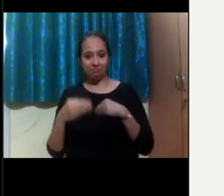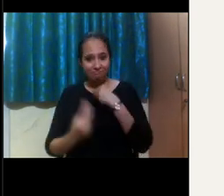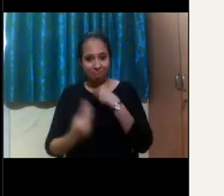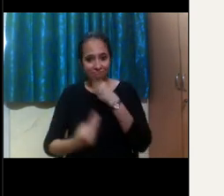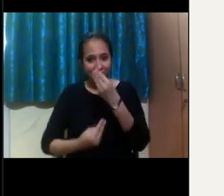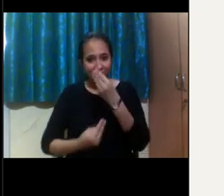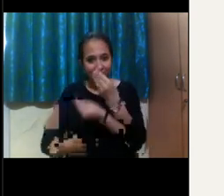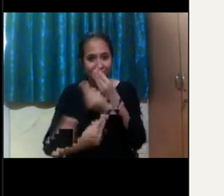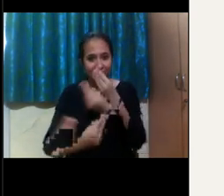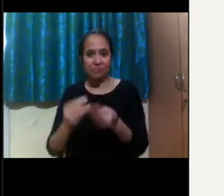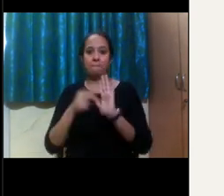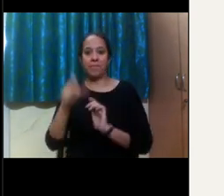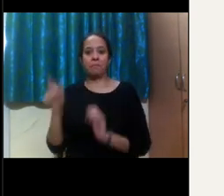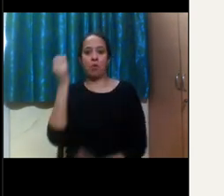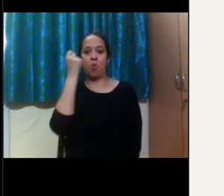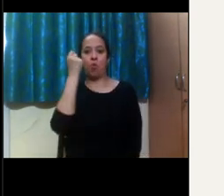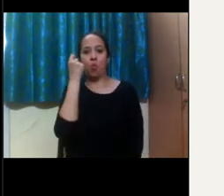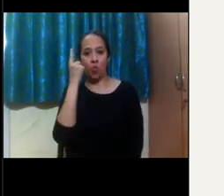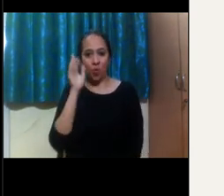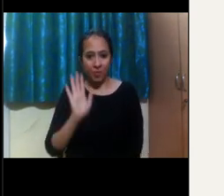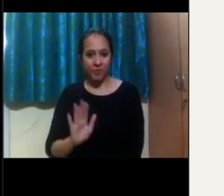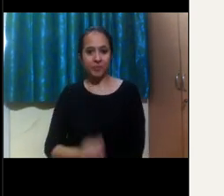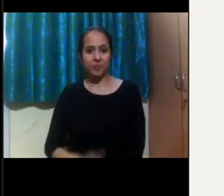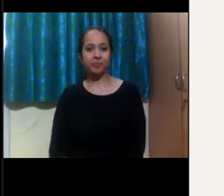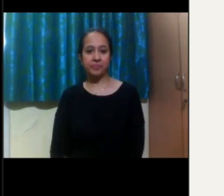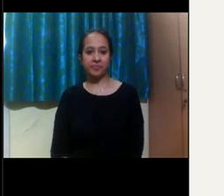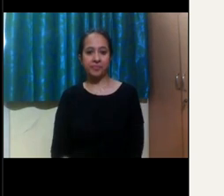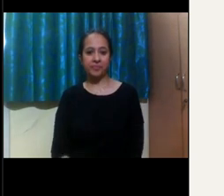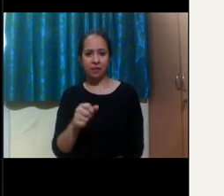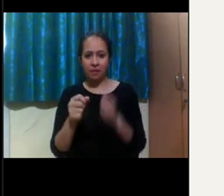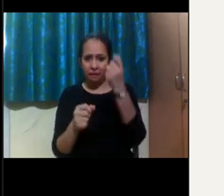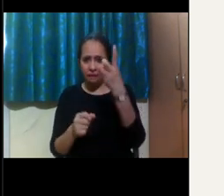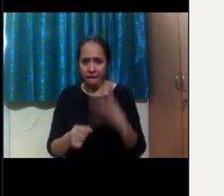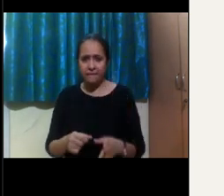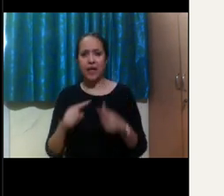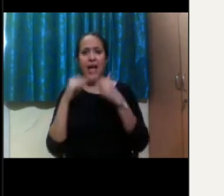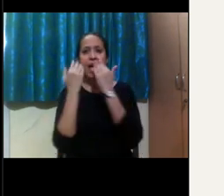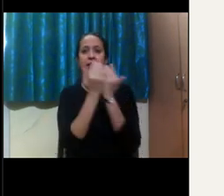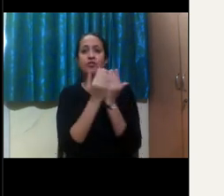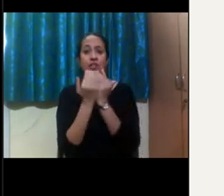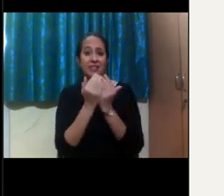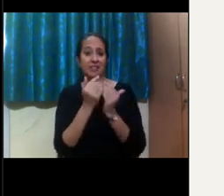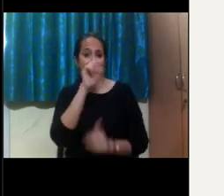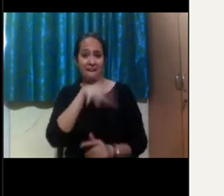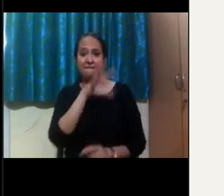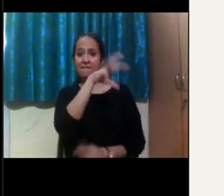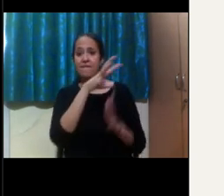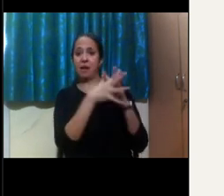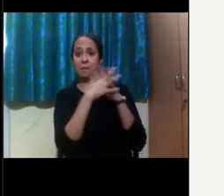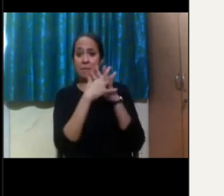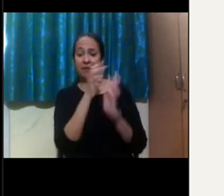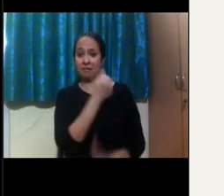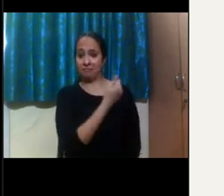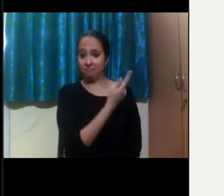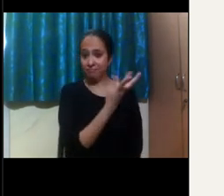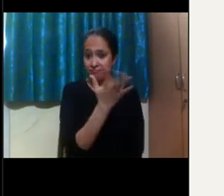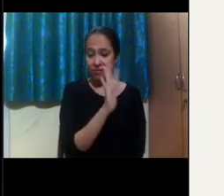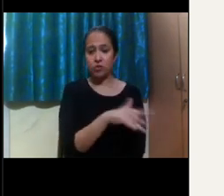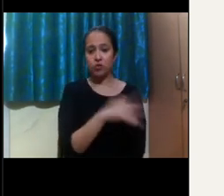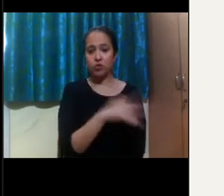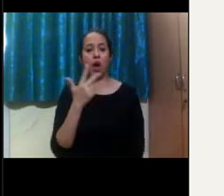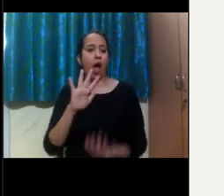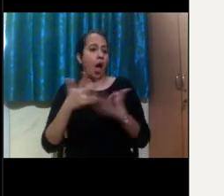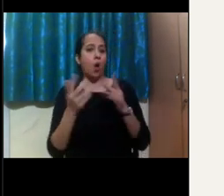with disabilities studying in the U.S. And we've featured many EducationUSA offices globally under those best practices.